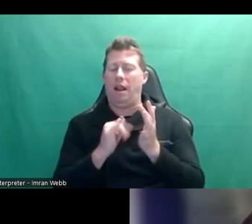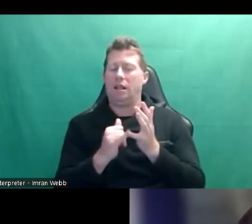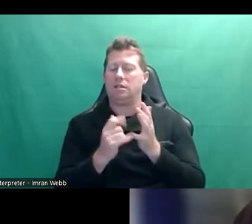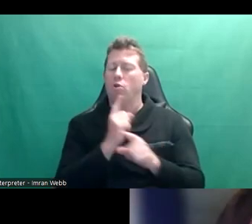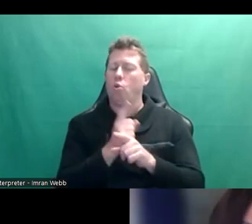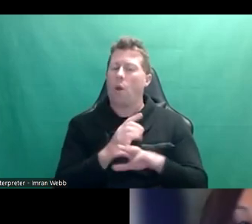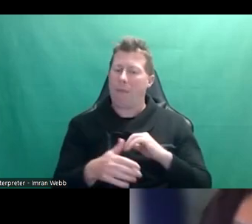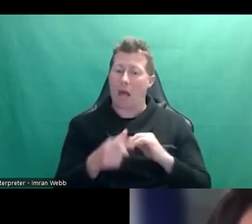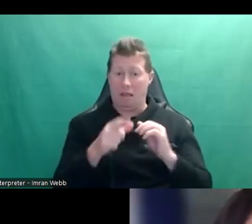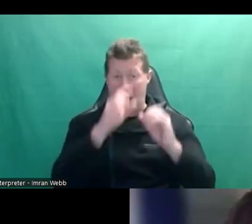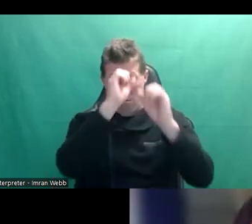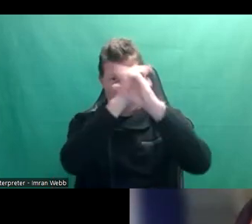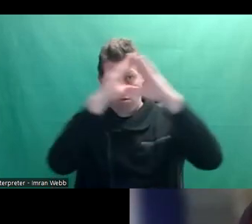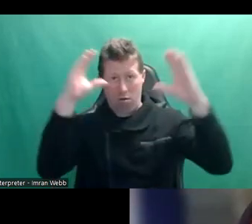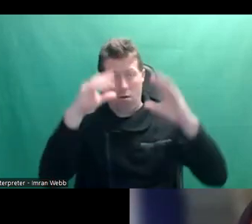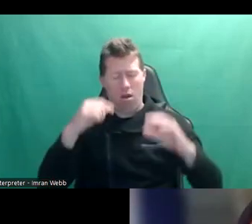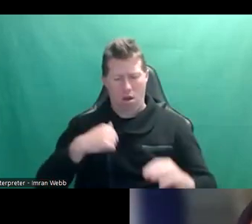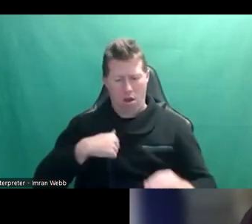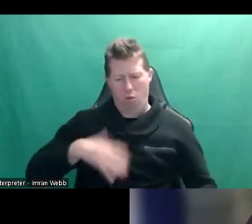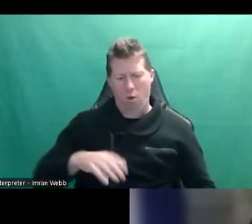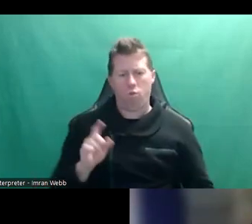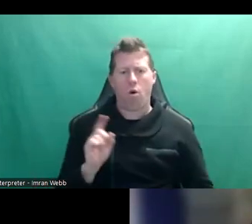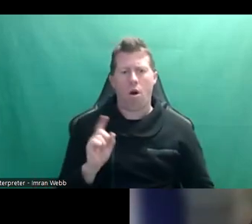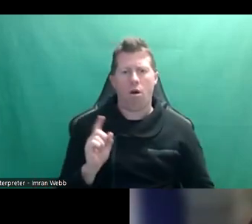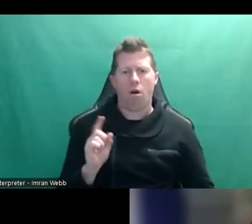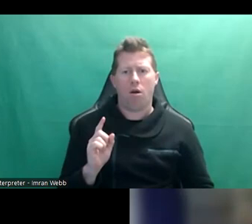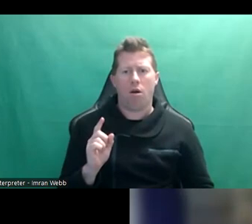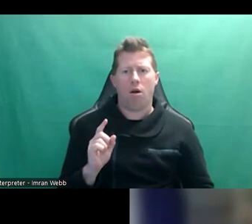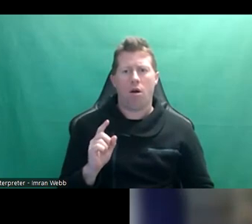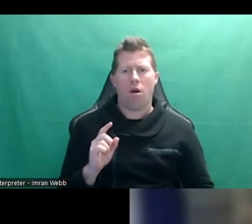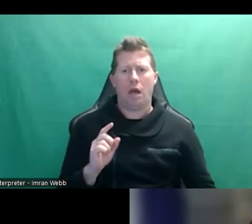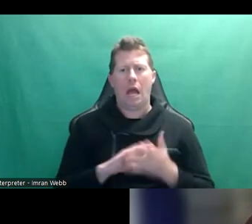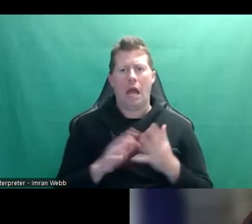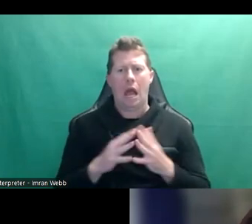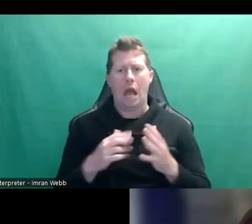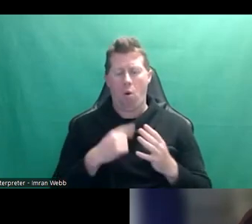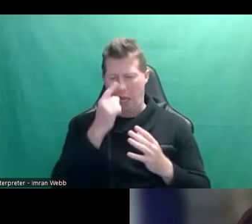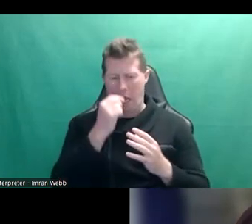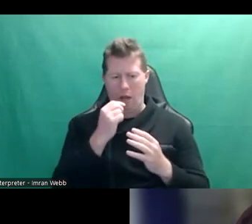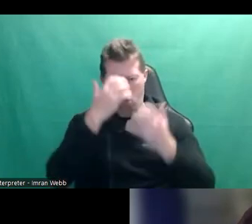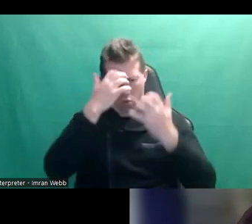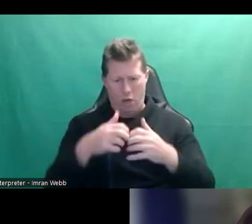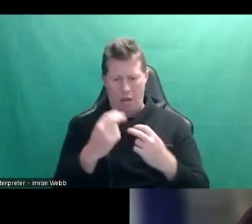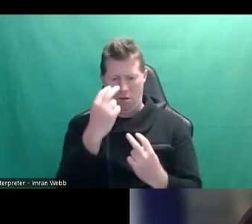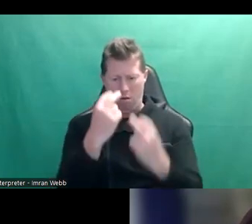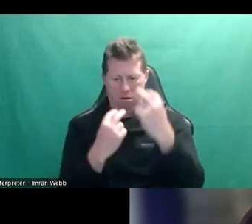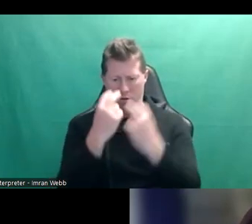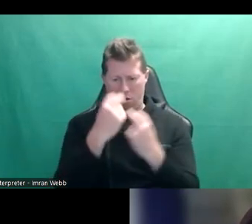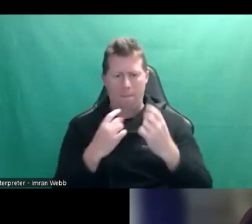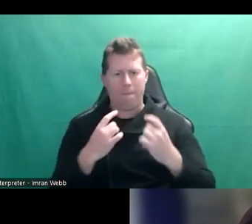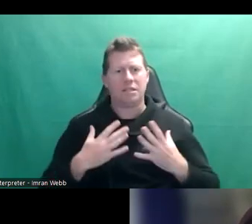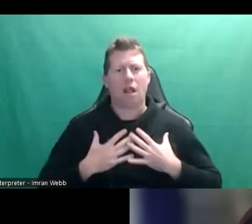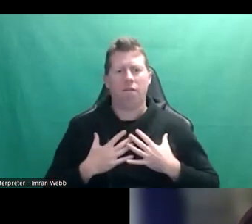about what do I want? Like, how do I check in and figure out what's my truth here?